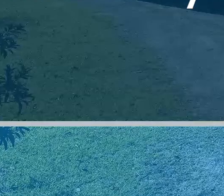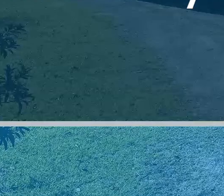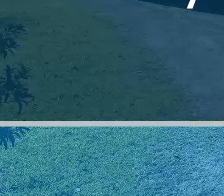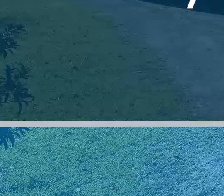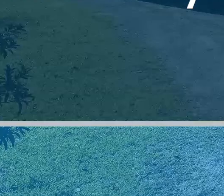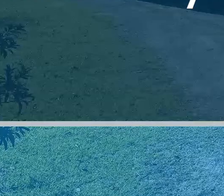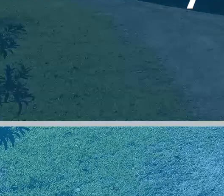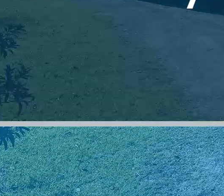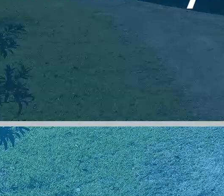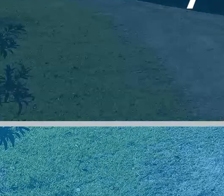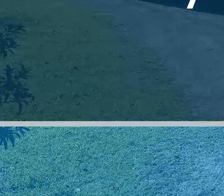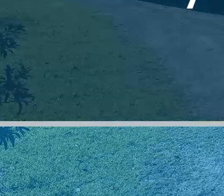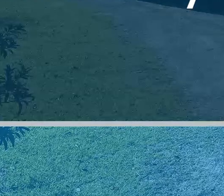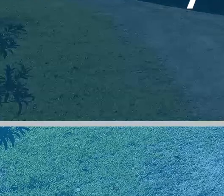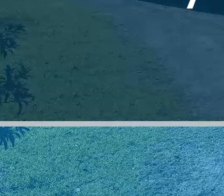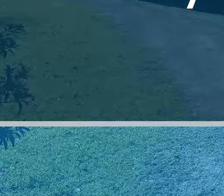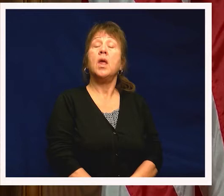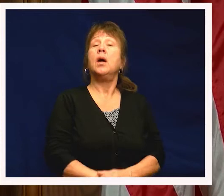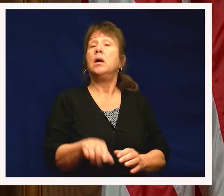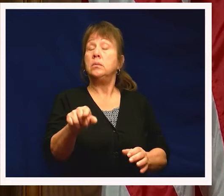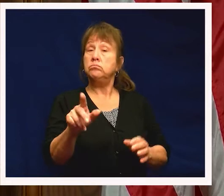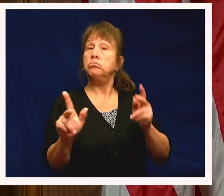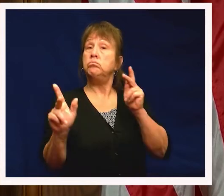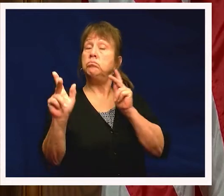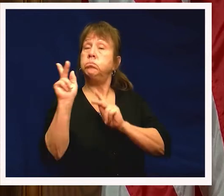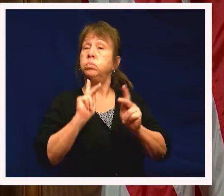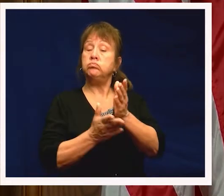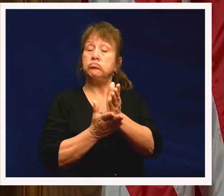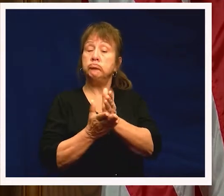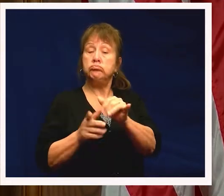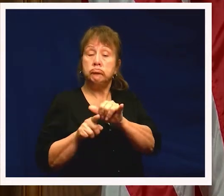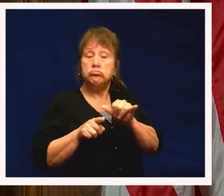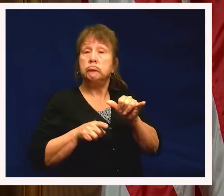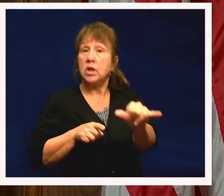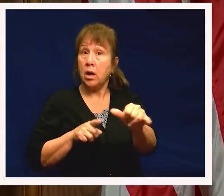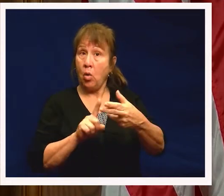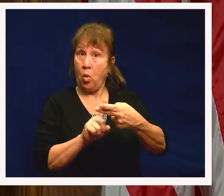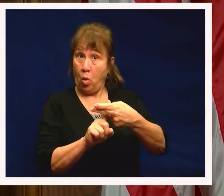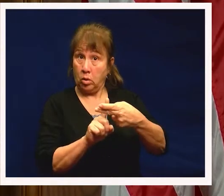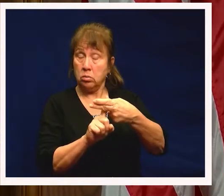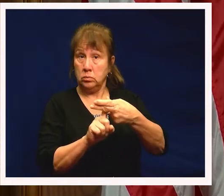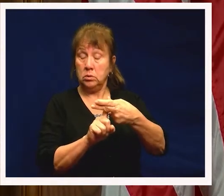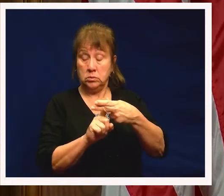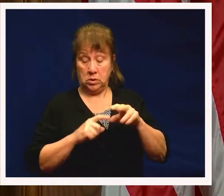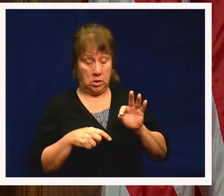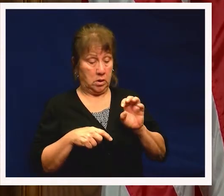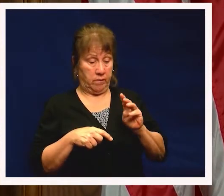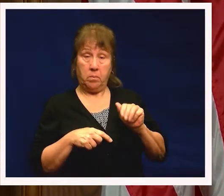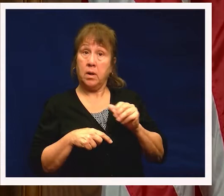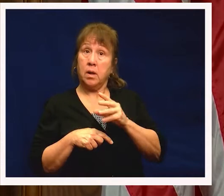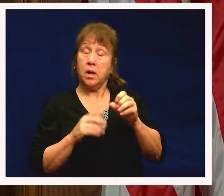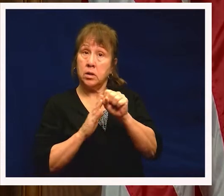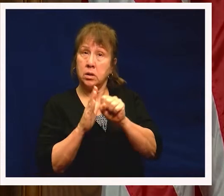Why can't I stay in a hotel until my house is repaired? Some people may be able to. As FEMA and the state work together to make a